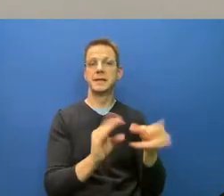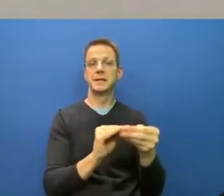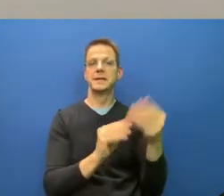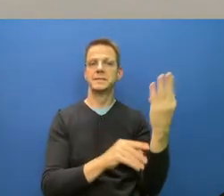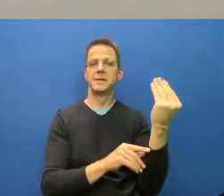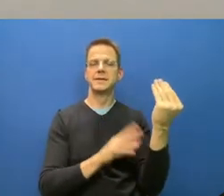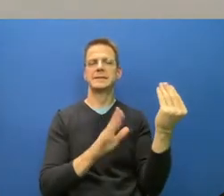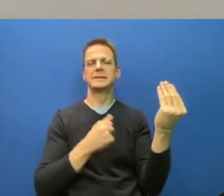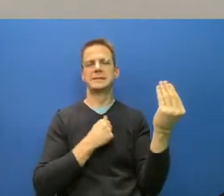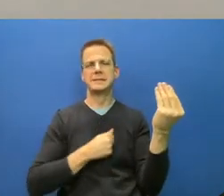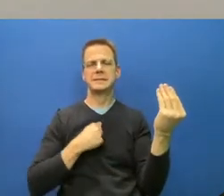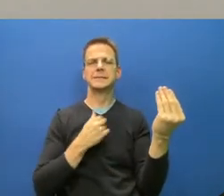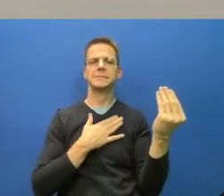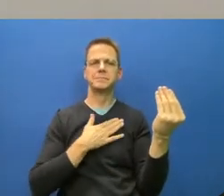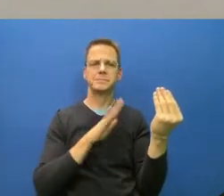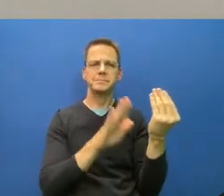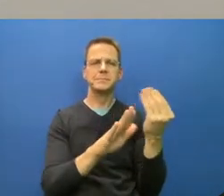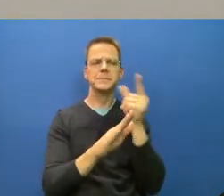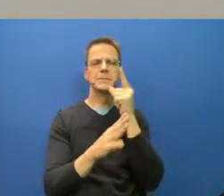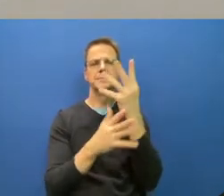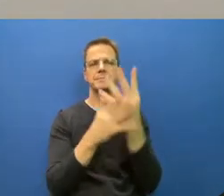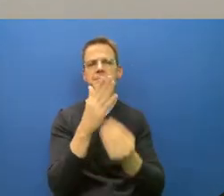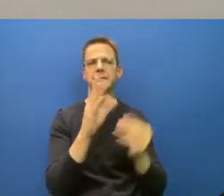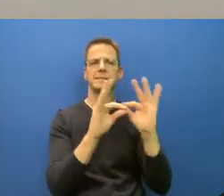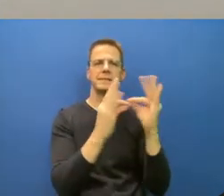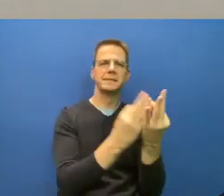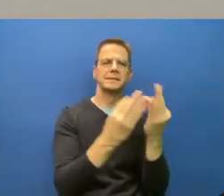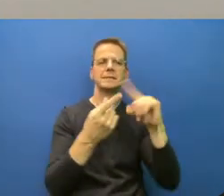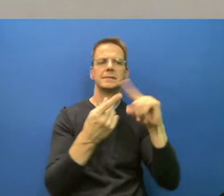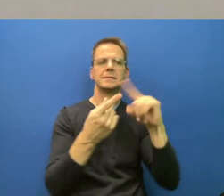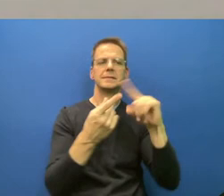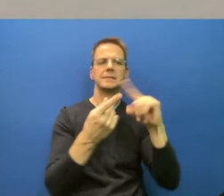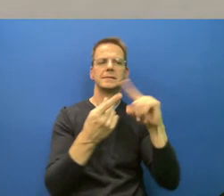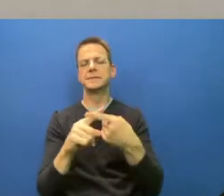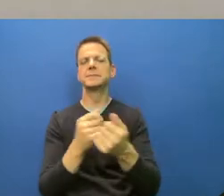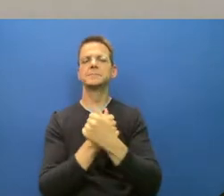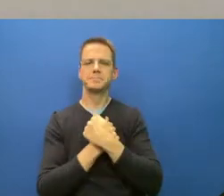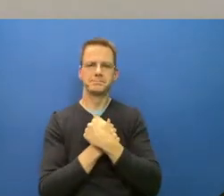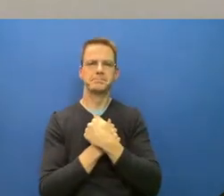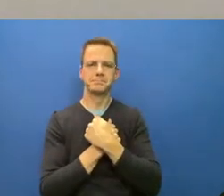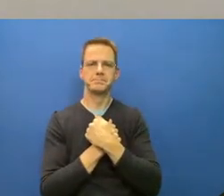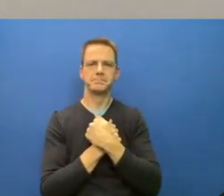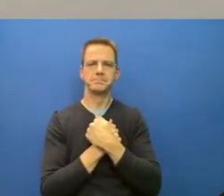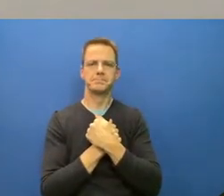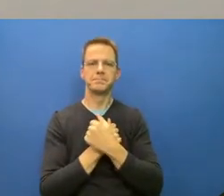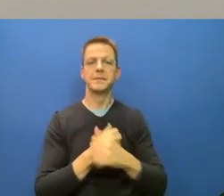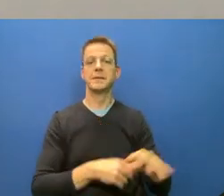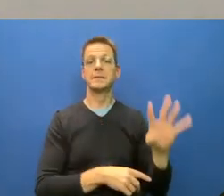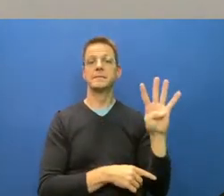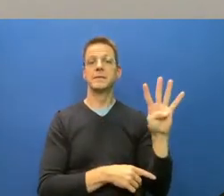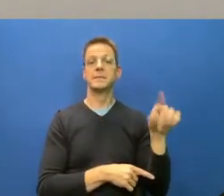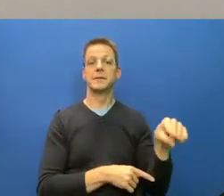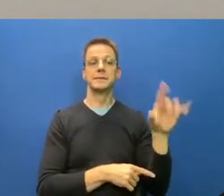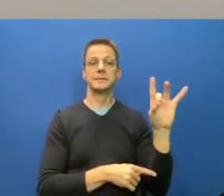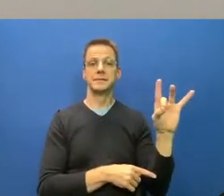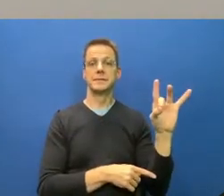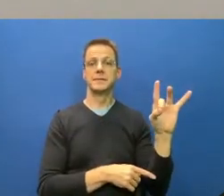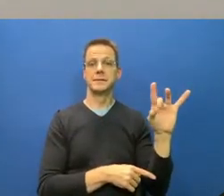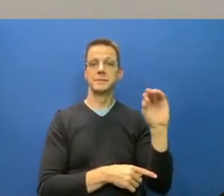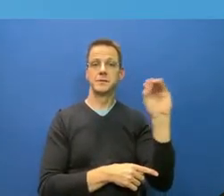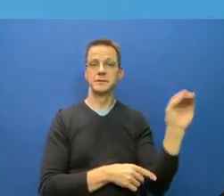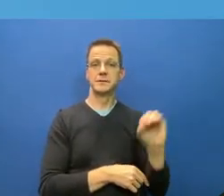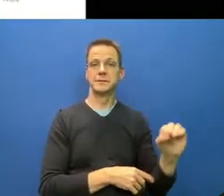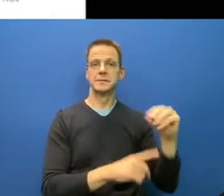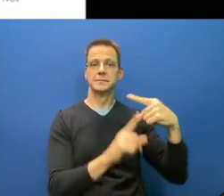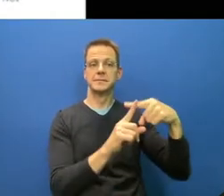We have 4.8% positivity rate. And I would like to show a graph of